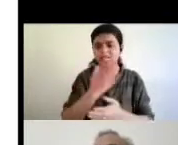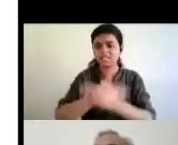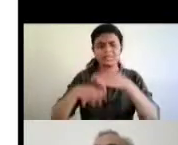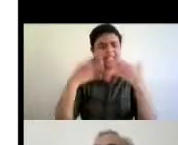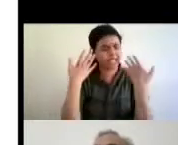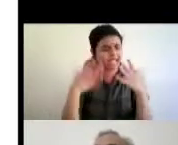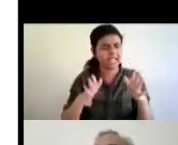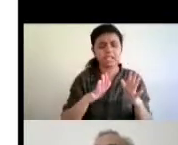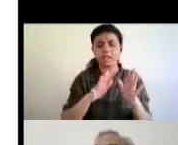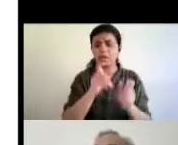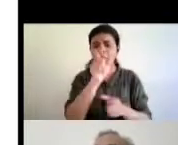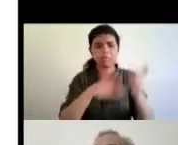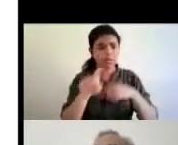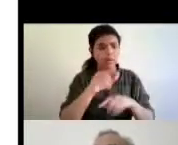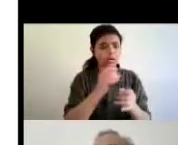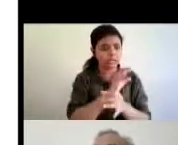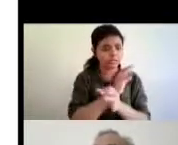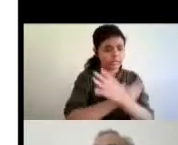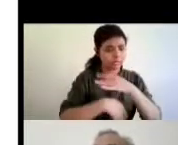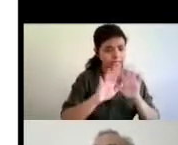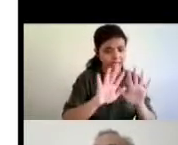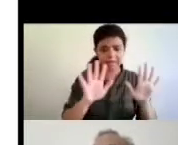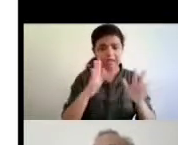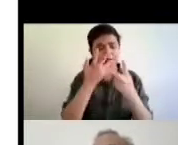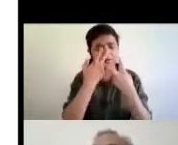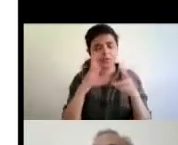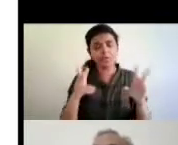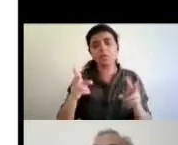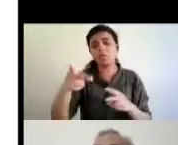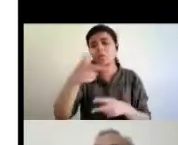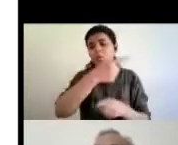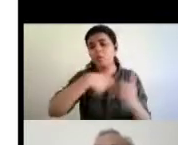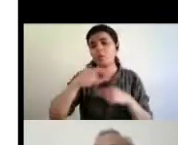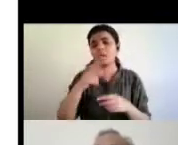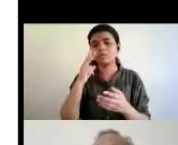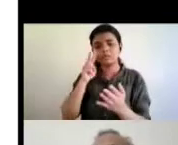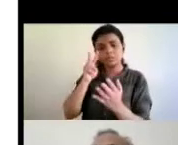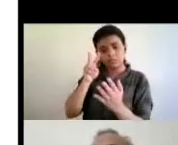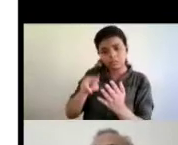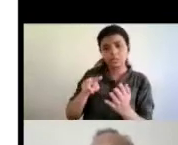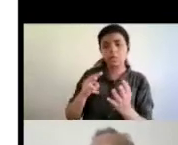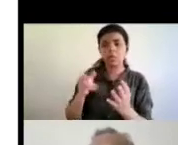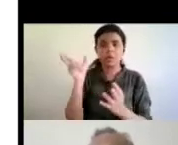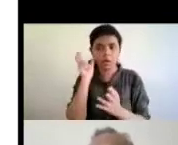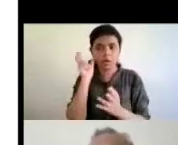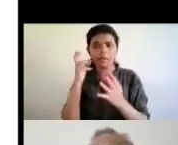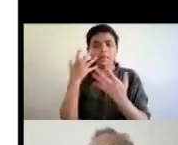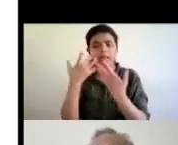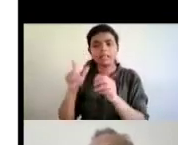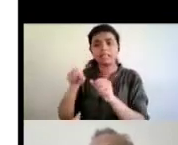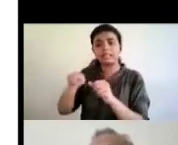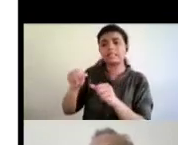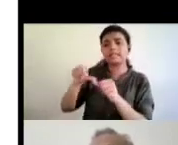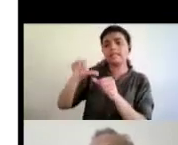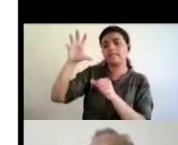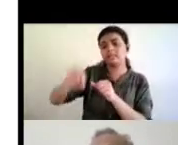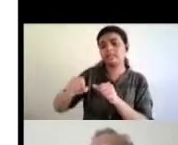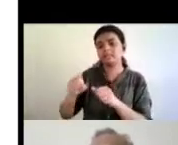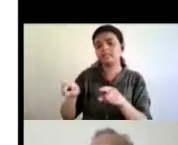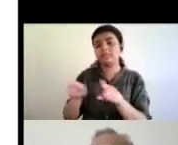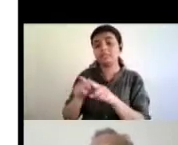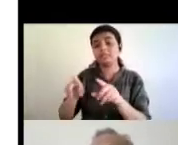that also is uh there is also a need for capacity building for that but a lot of that work is actually advocacy work